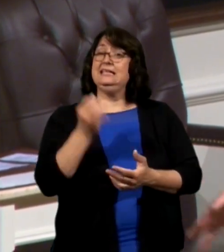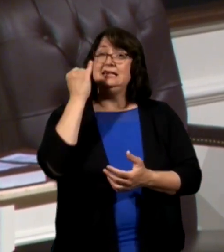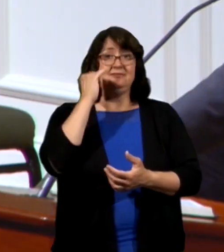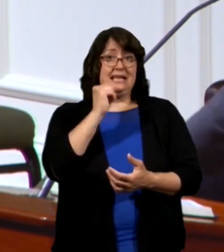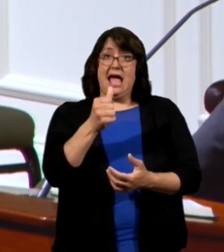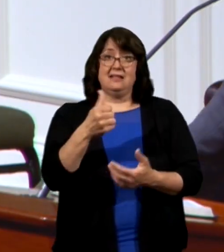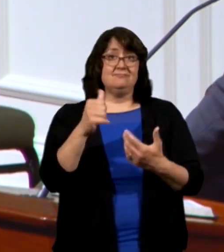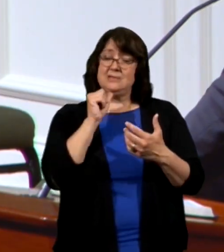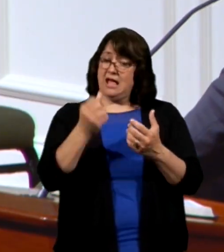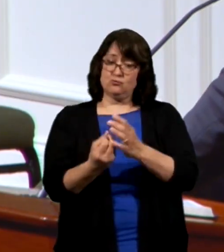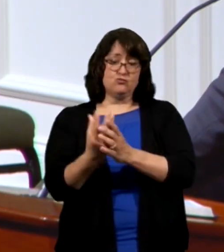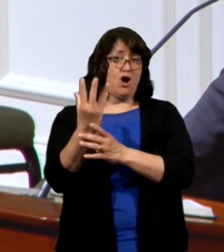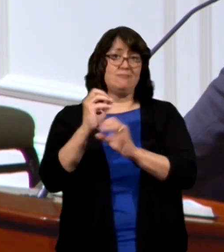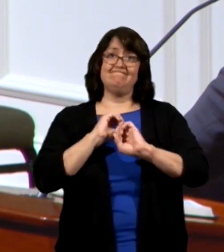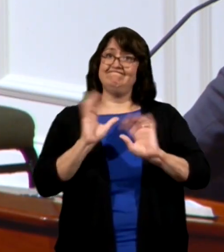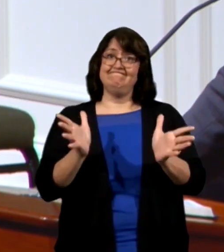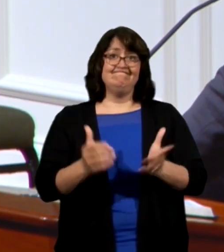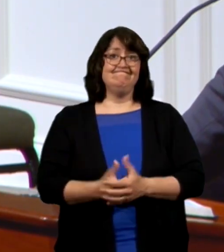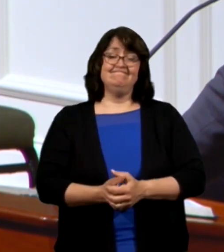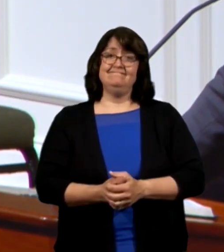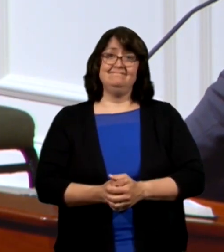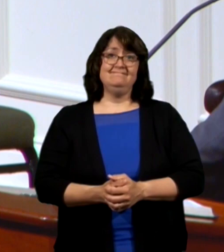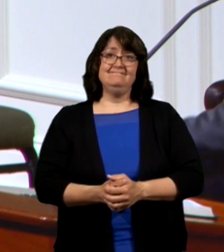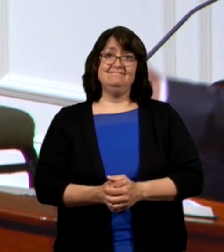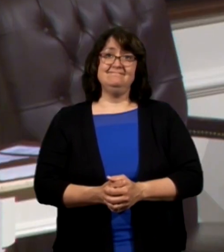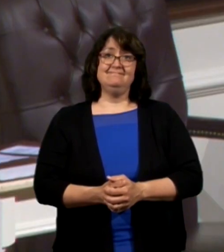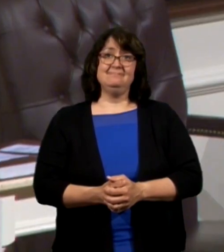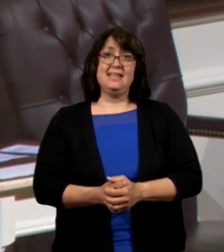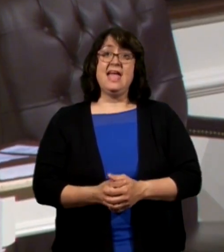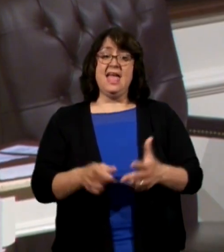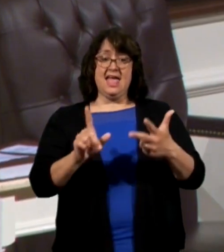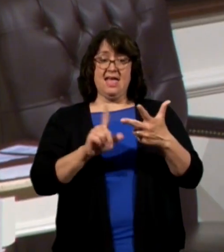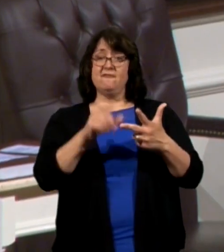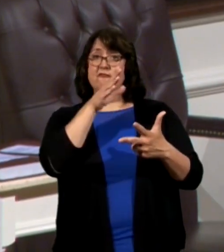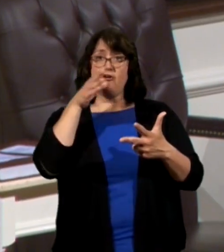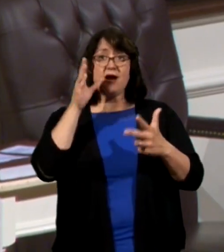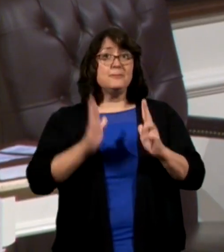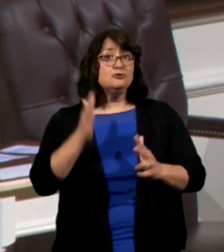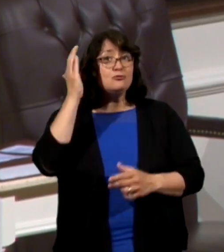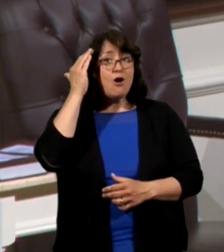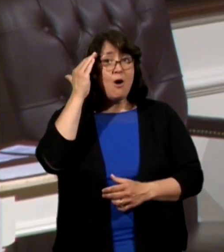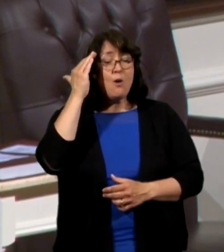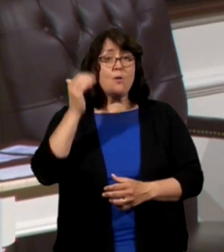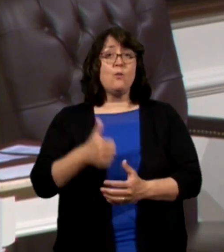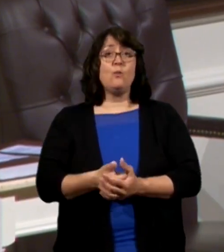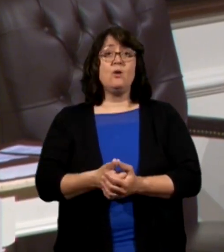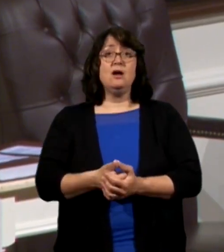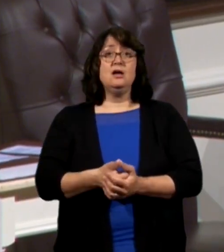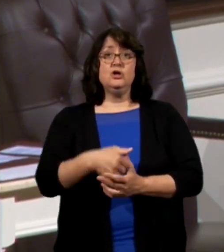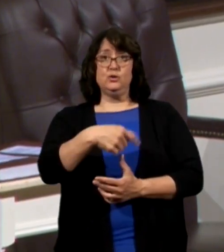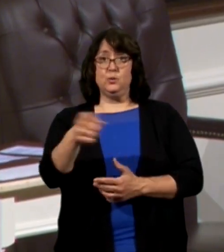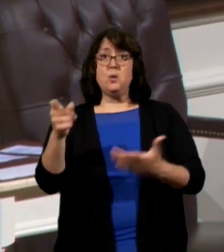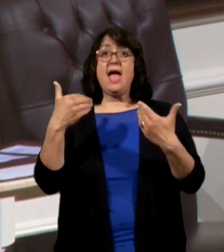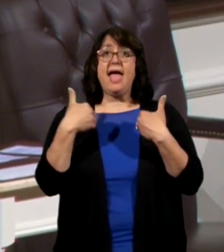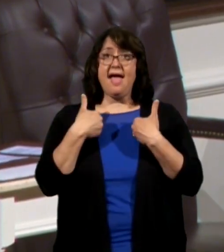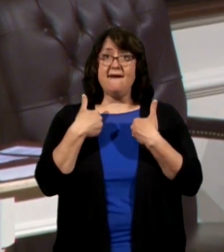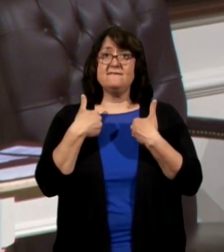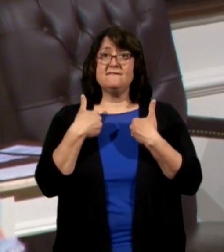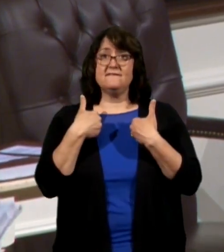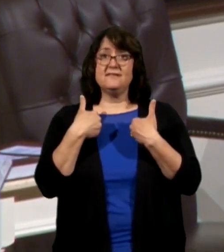there's not going to be a crop. And they also know that you have